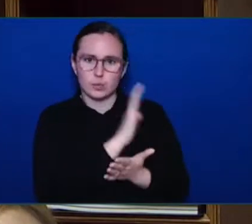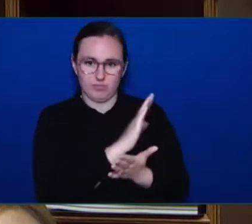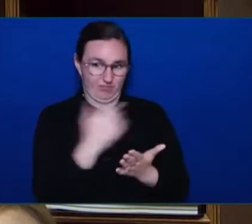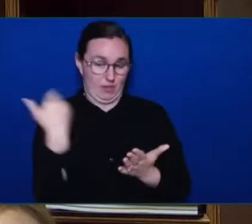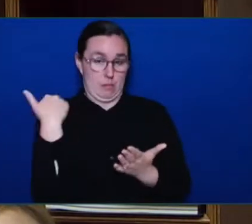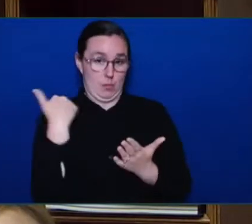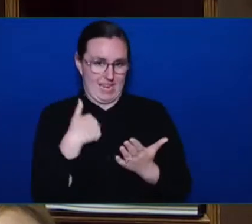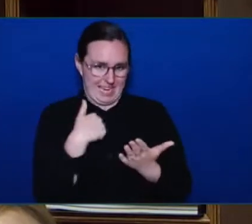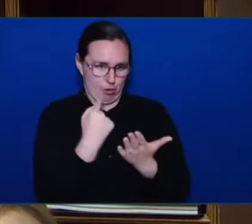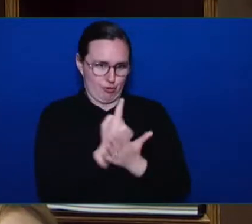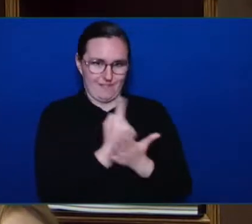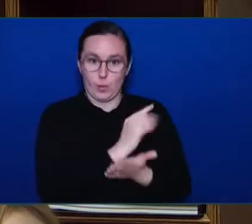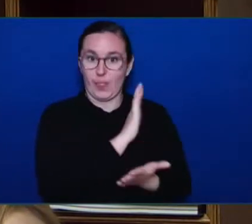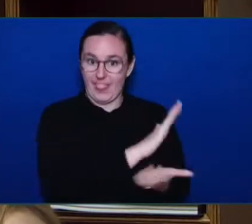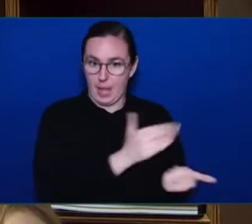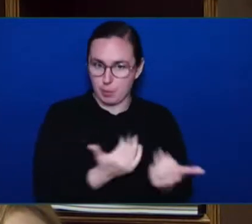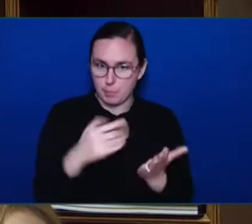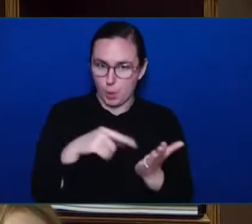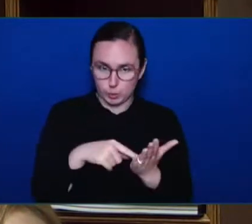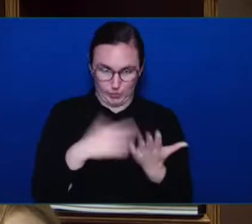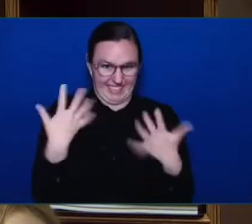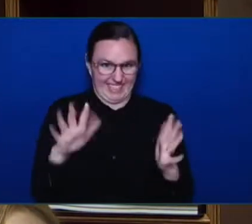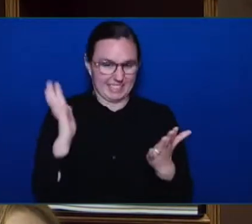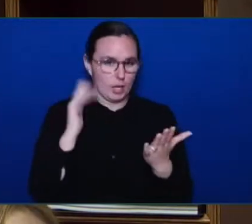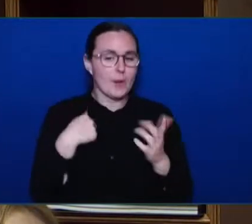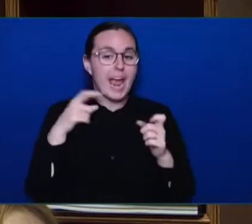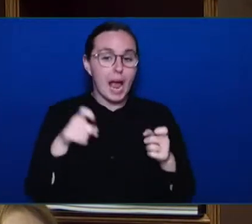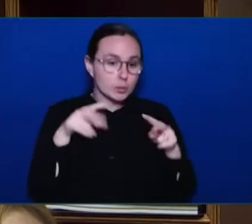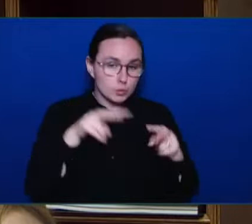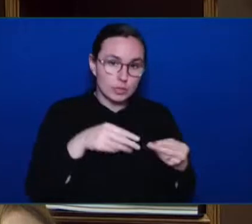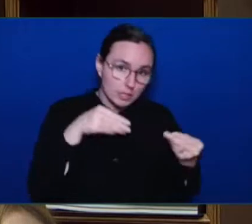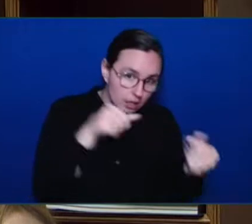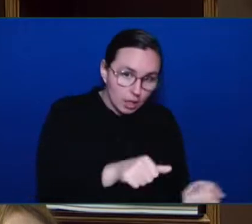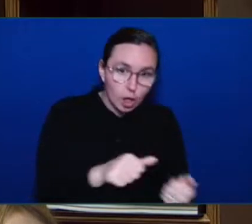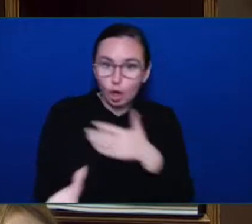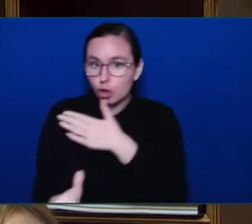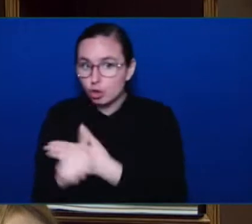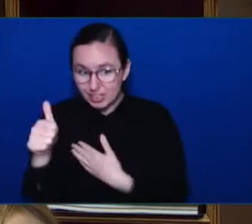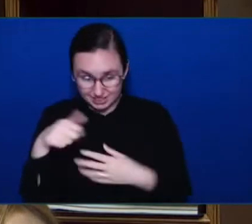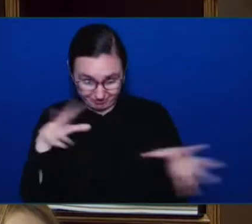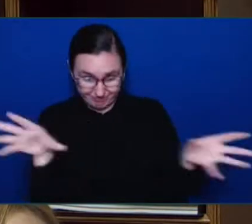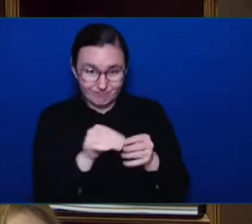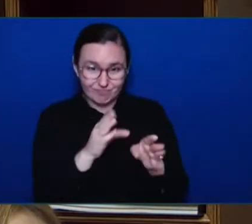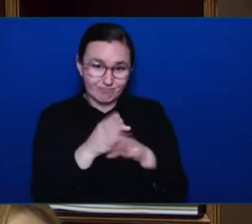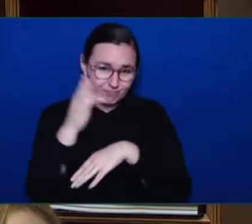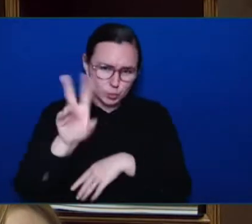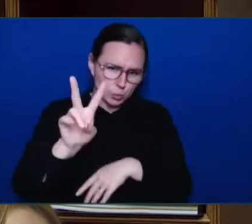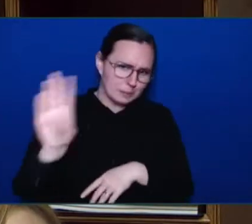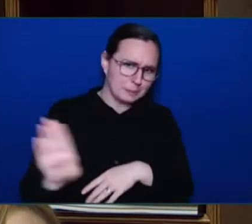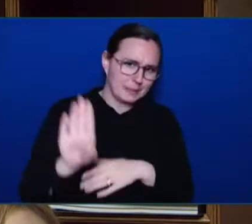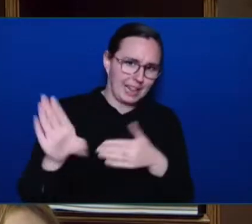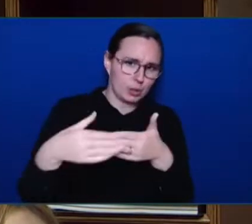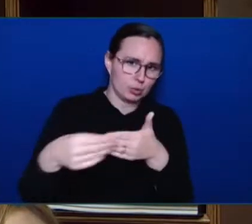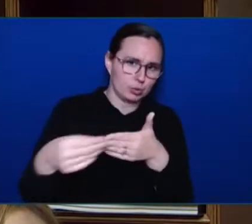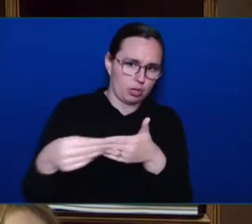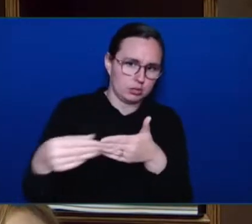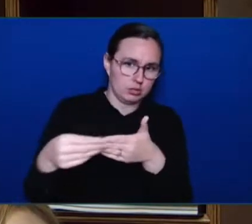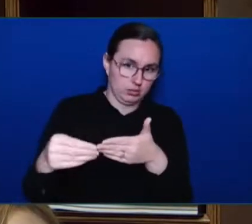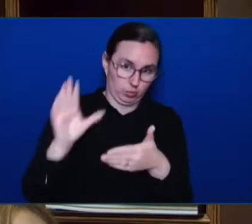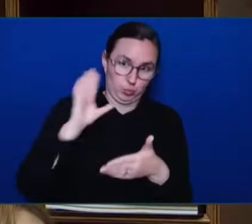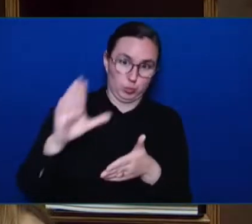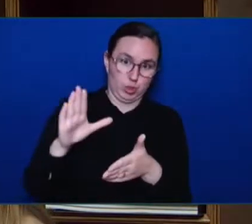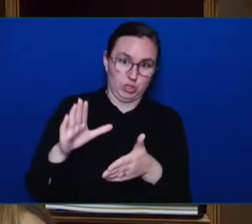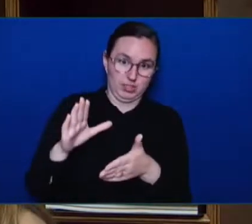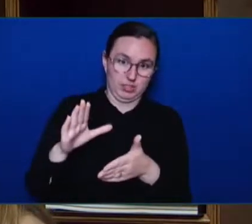over $2 billion could weigh in with the benefits as well as the priorities that we have in government. We've